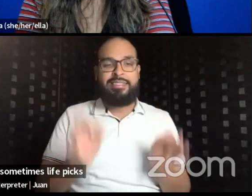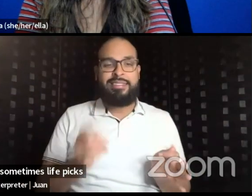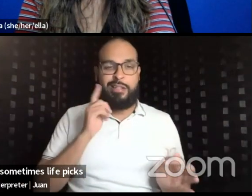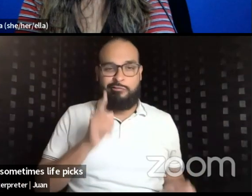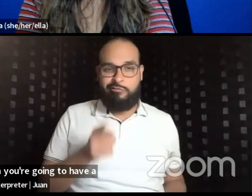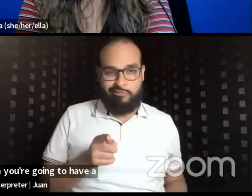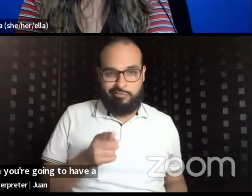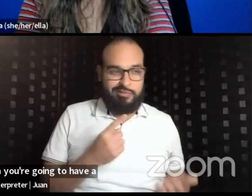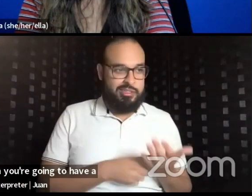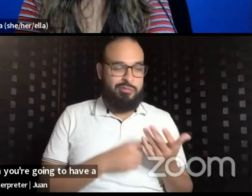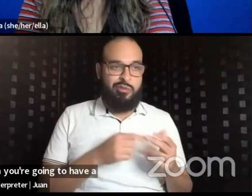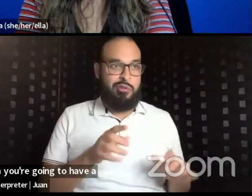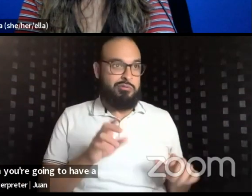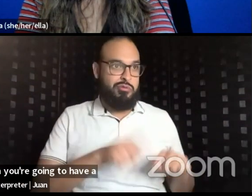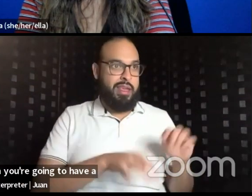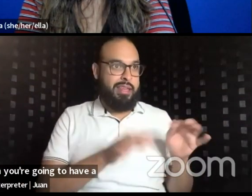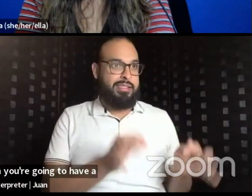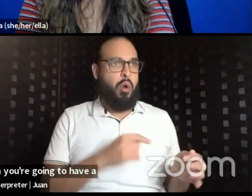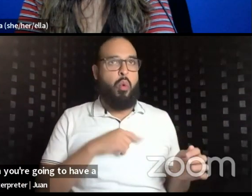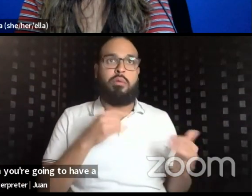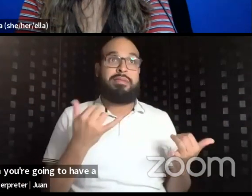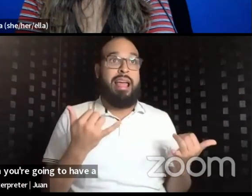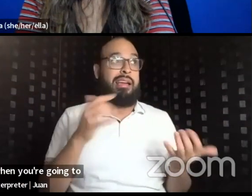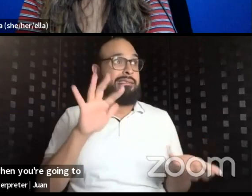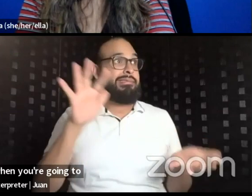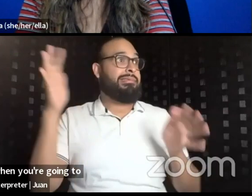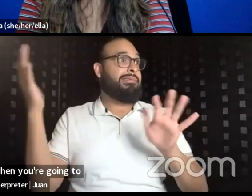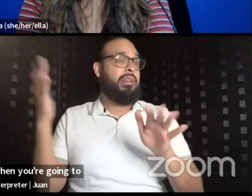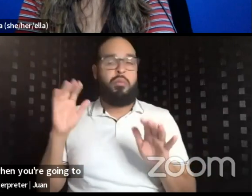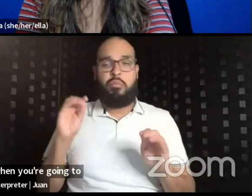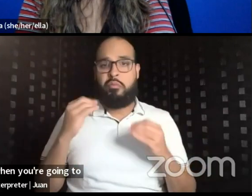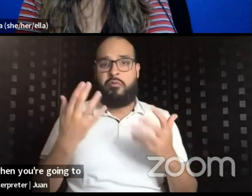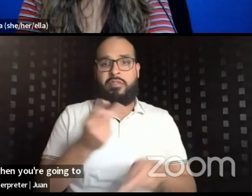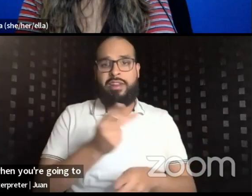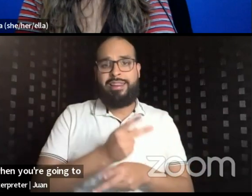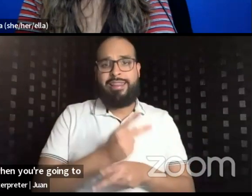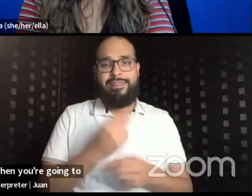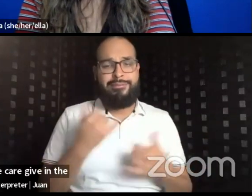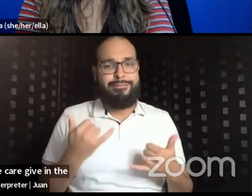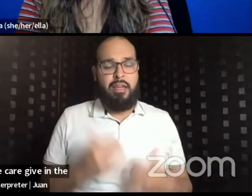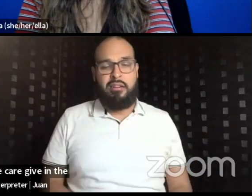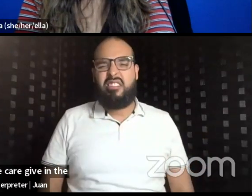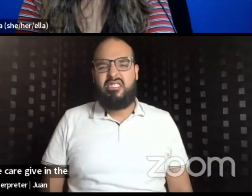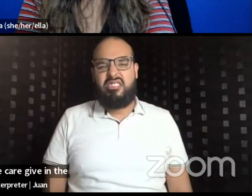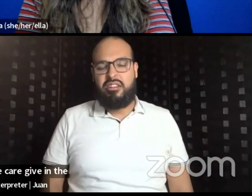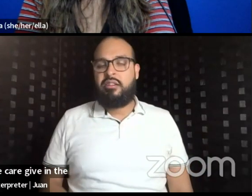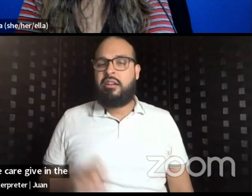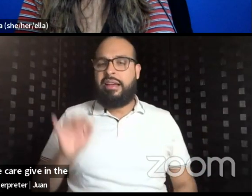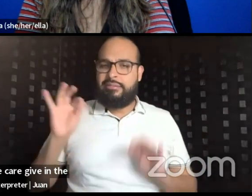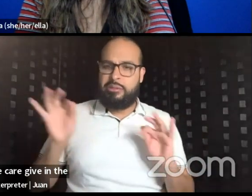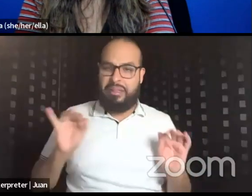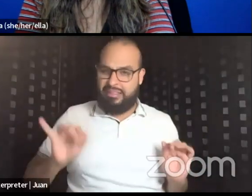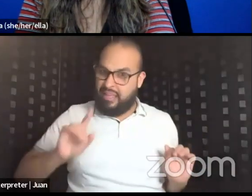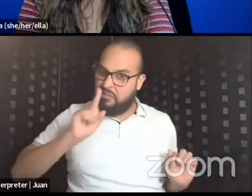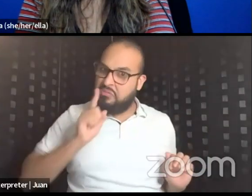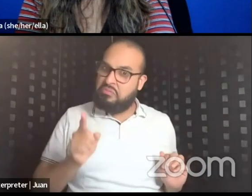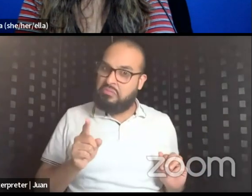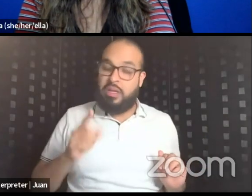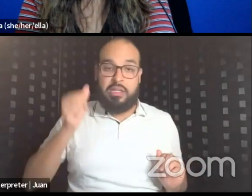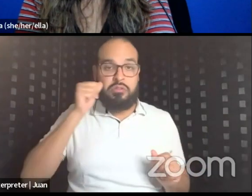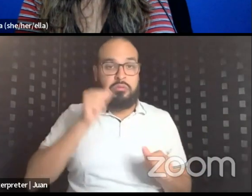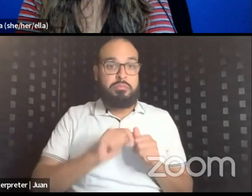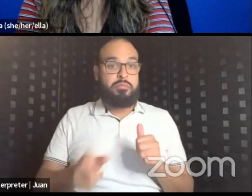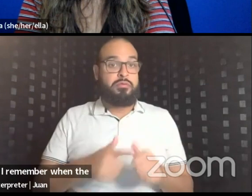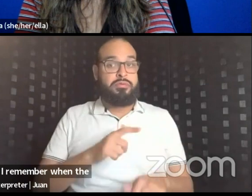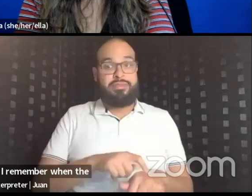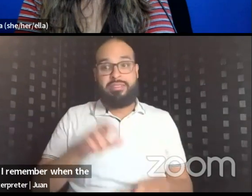have a disruption or need to care give in the immediate. Um, and I, and I have to say that's real. I remember when the first time Rachel said